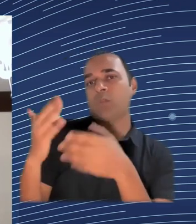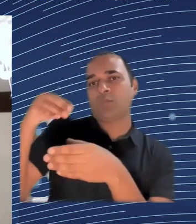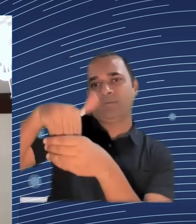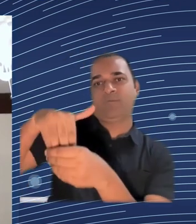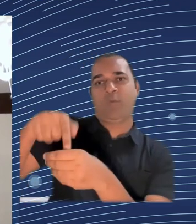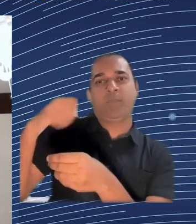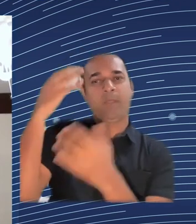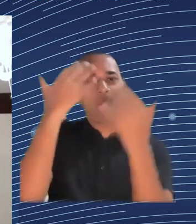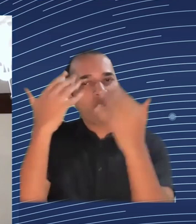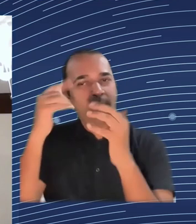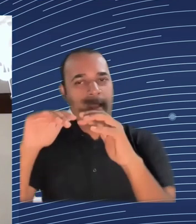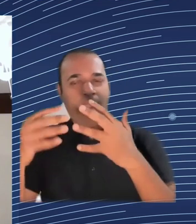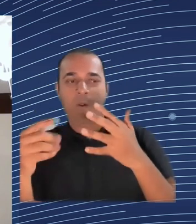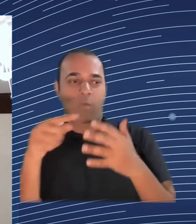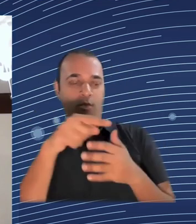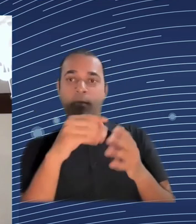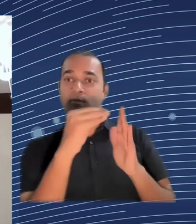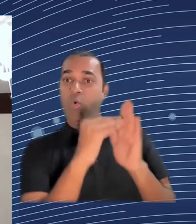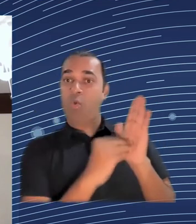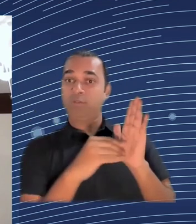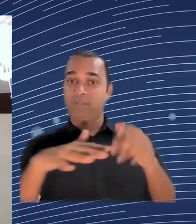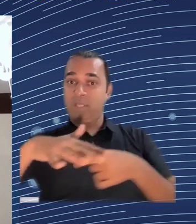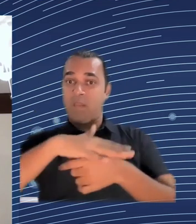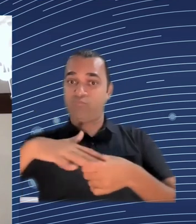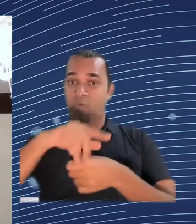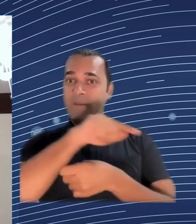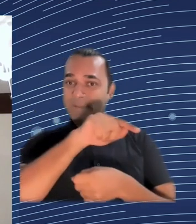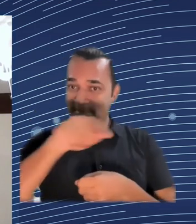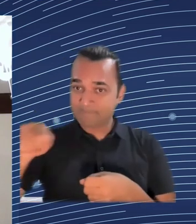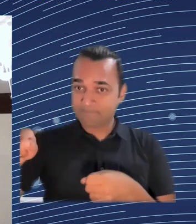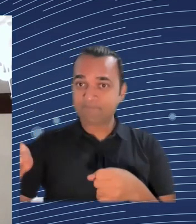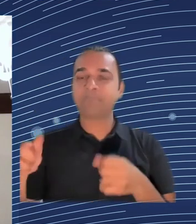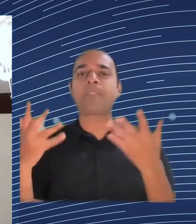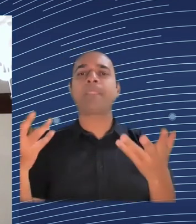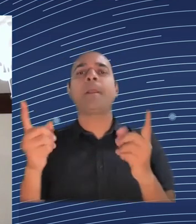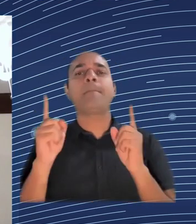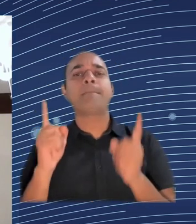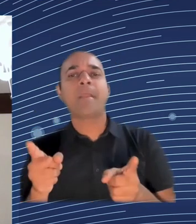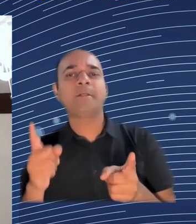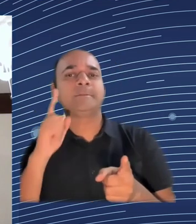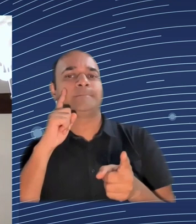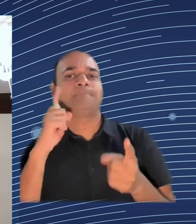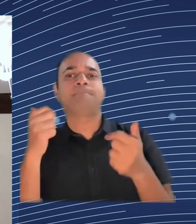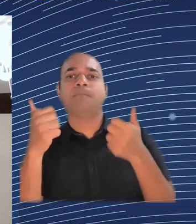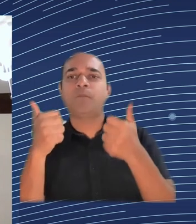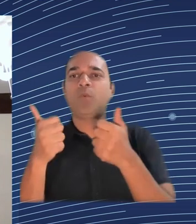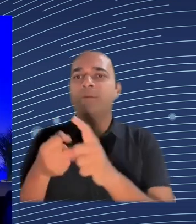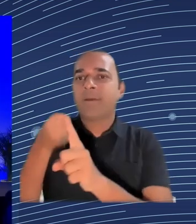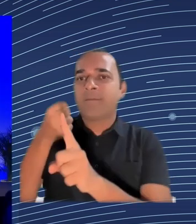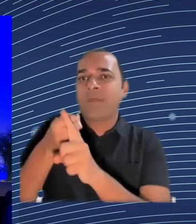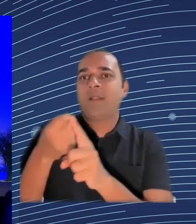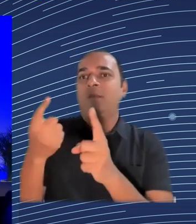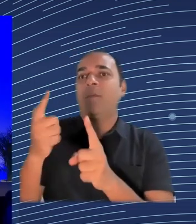Thanks a lot. Very well said. Your final thoughts, Ms. State Secretary, briefly. I really